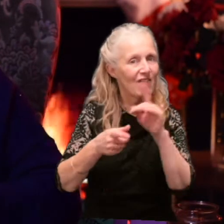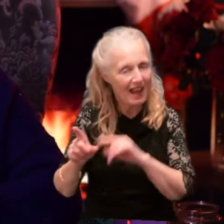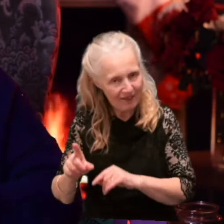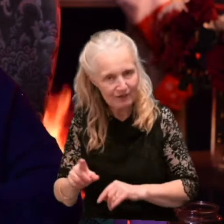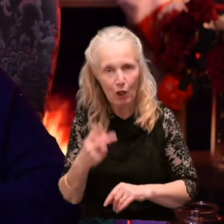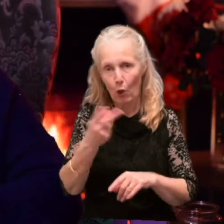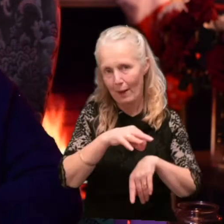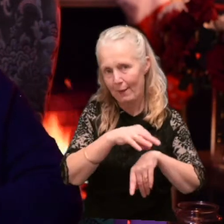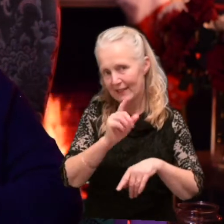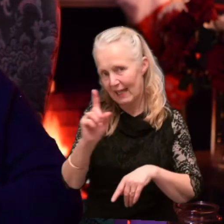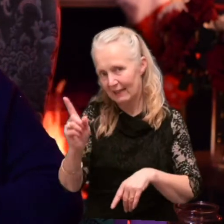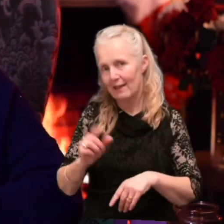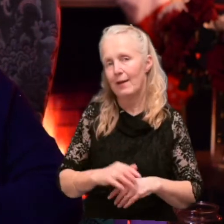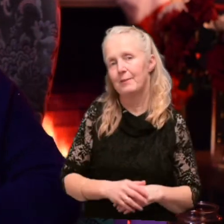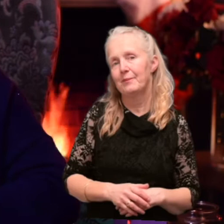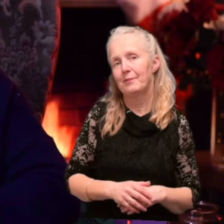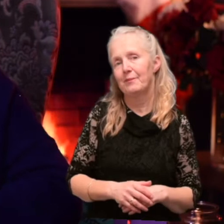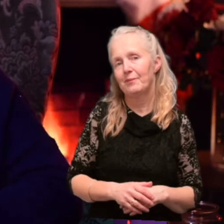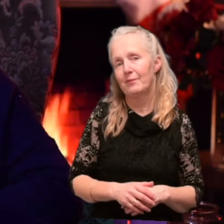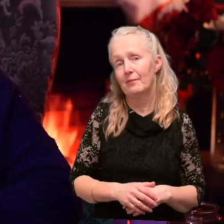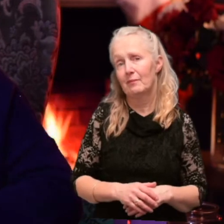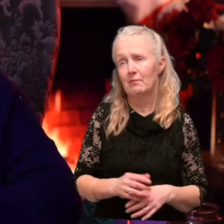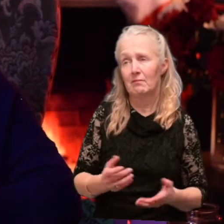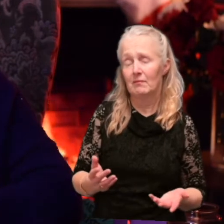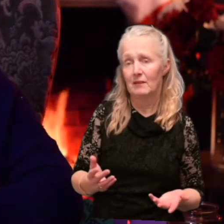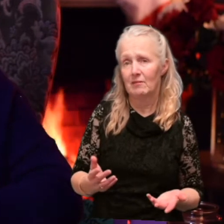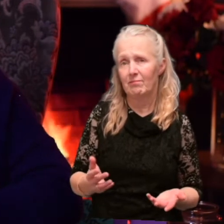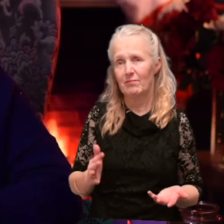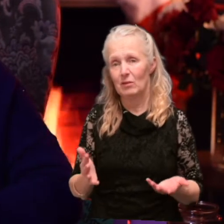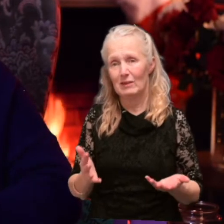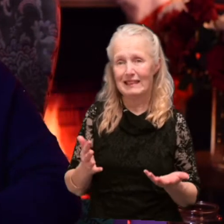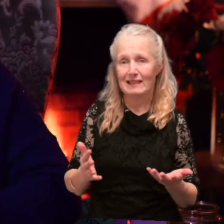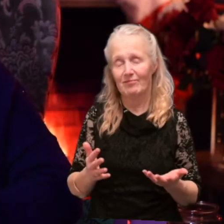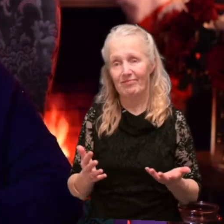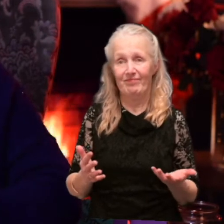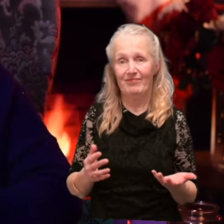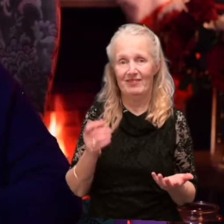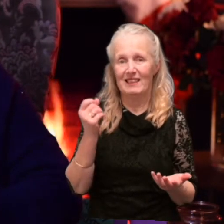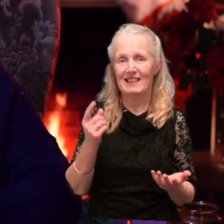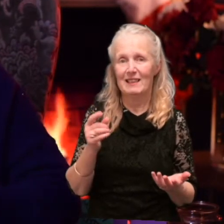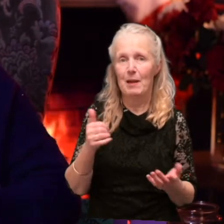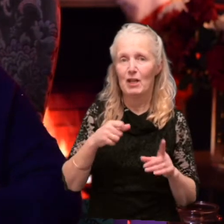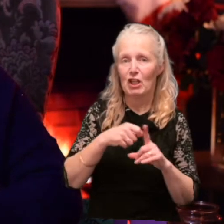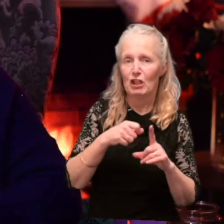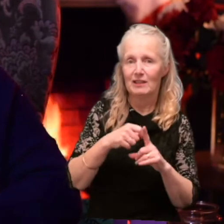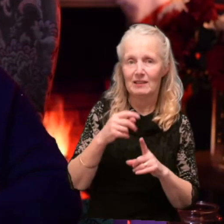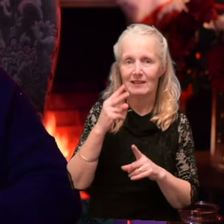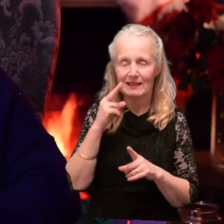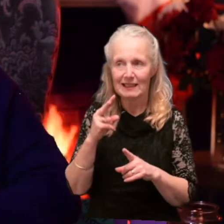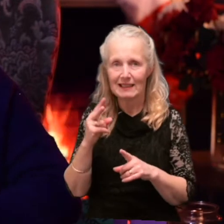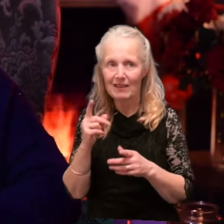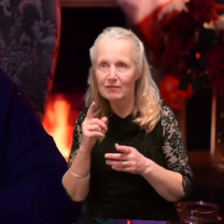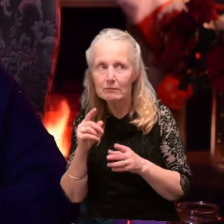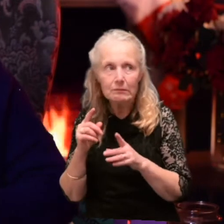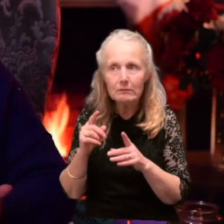couple of minutes later. I guess, well, I guess Kirsty might have been seen if the coast was